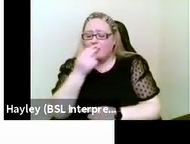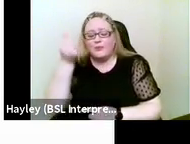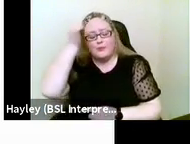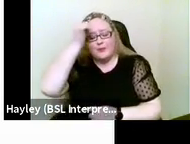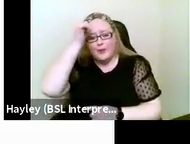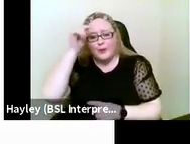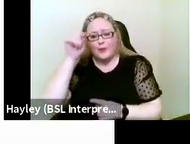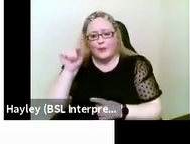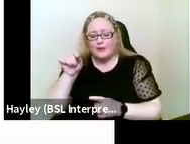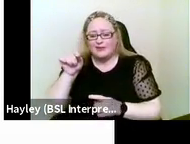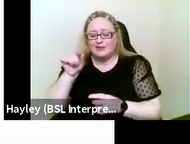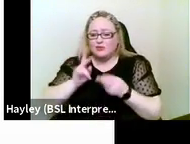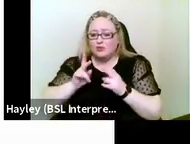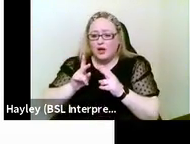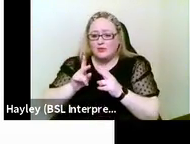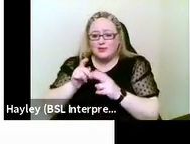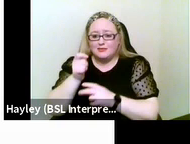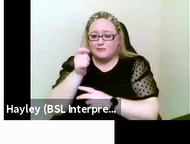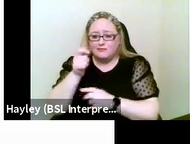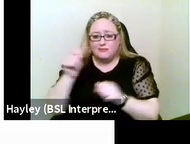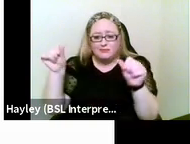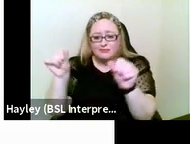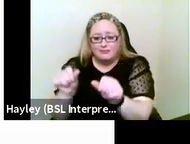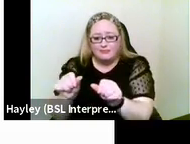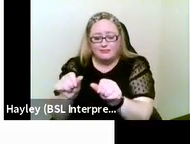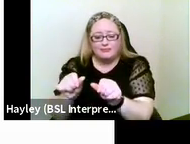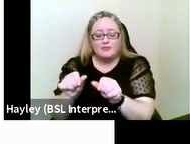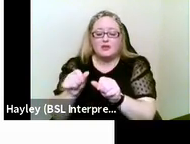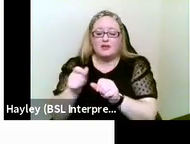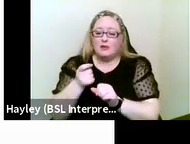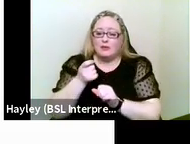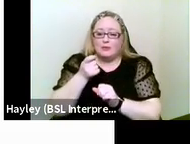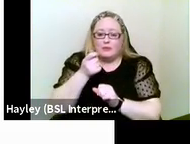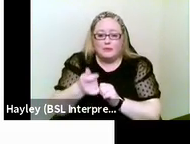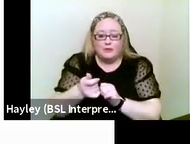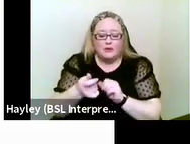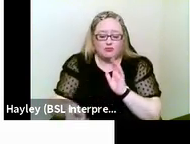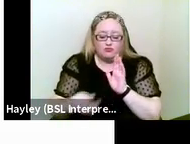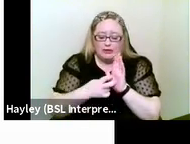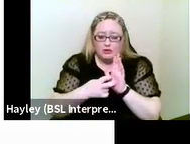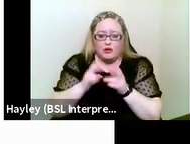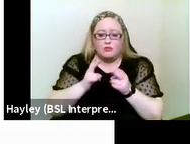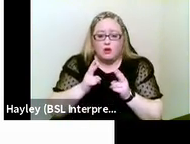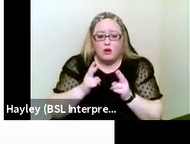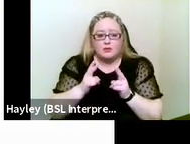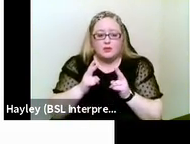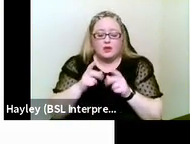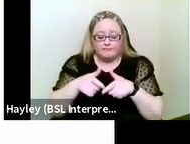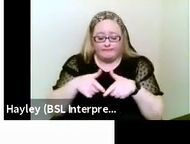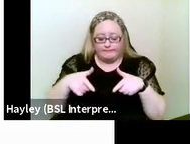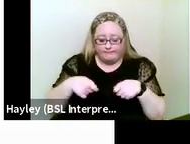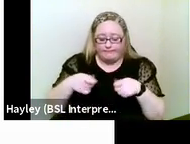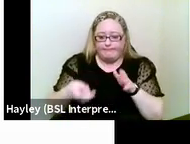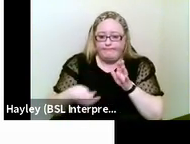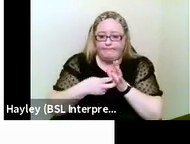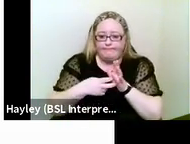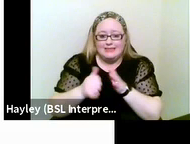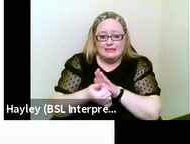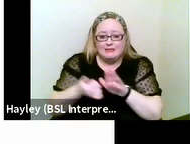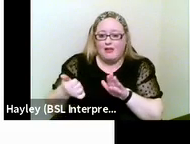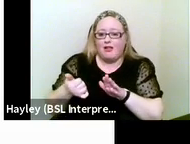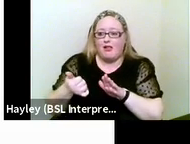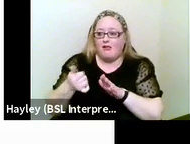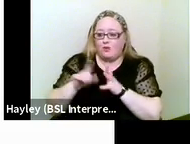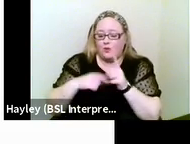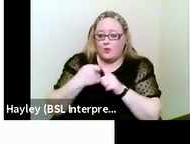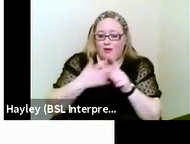interpreters. Very few interpreters registered with the appropriate body with the required skills across the UK.